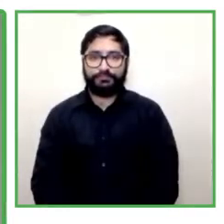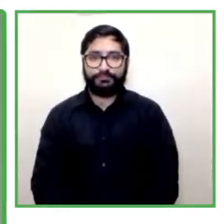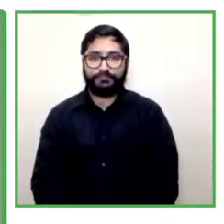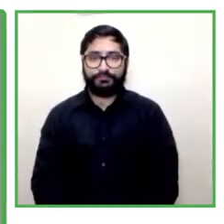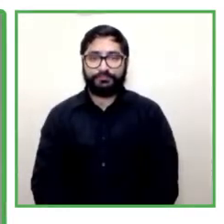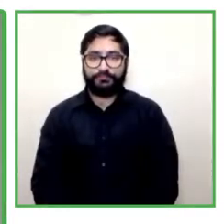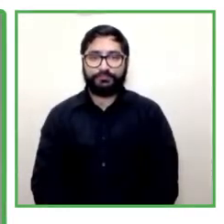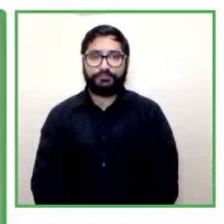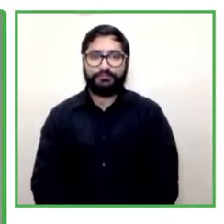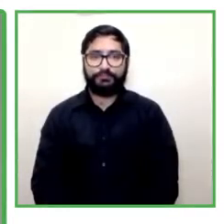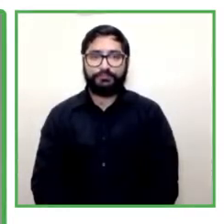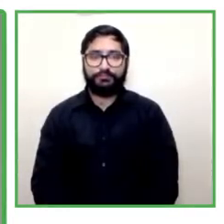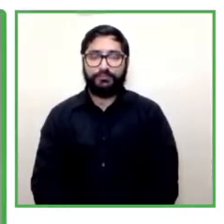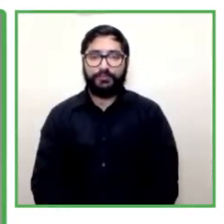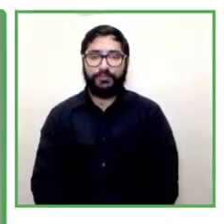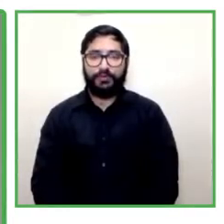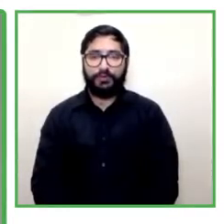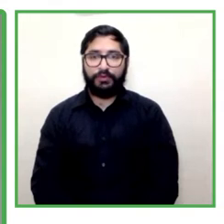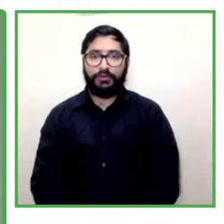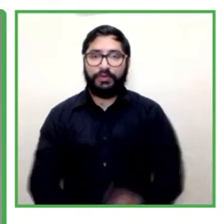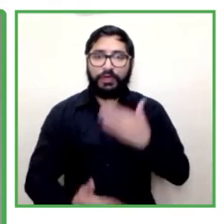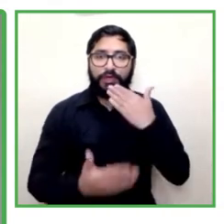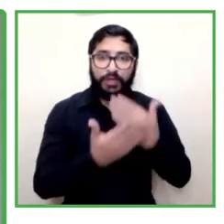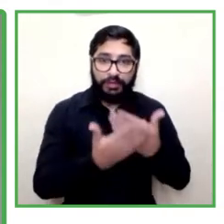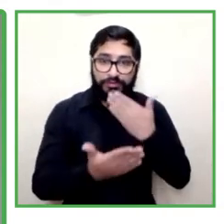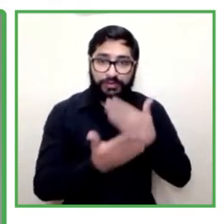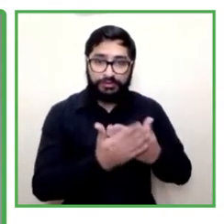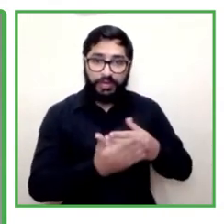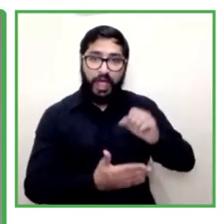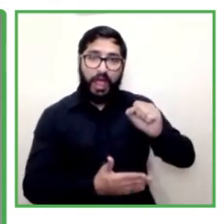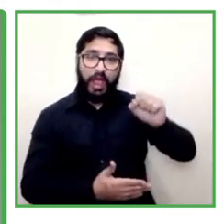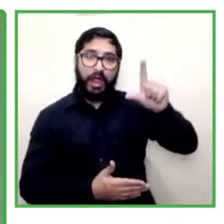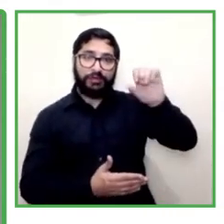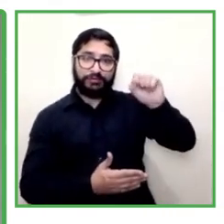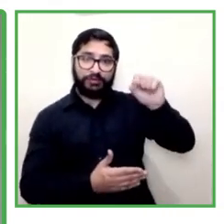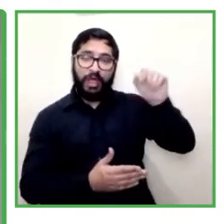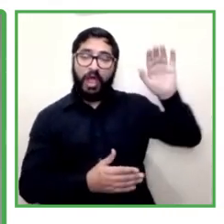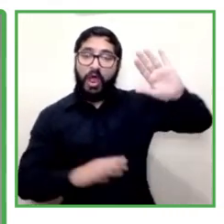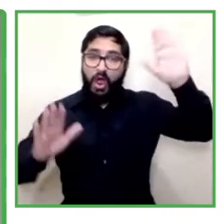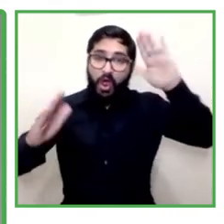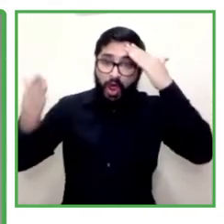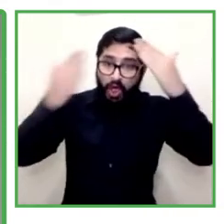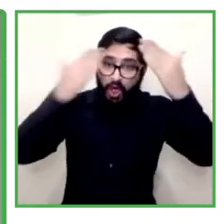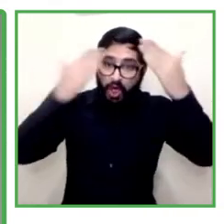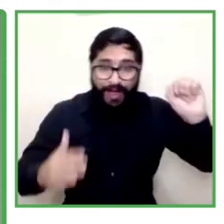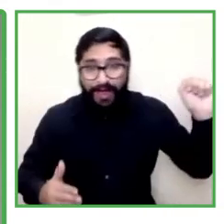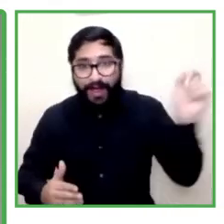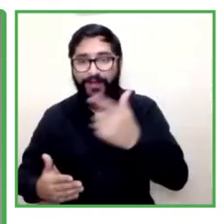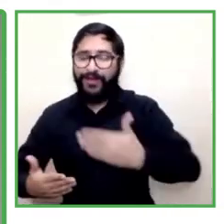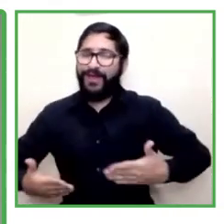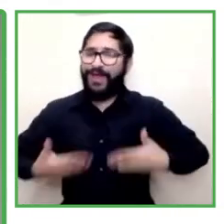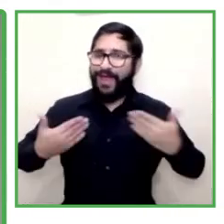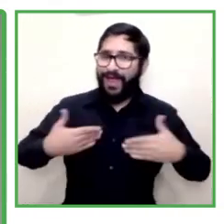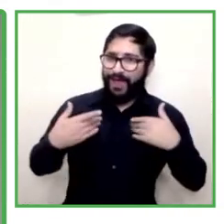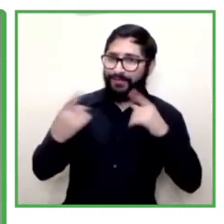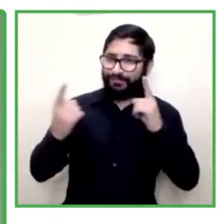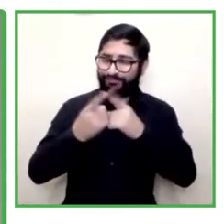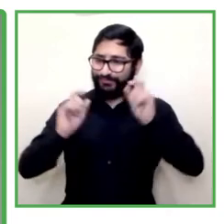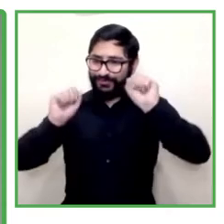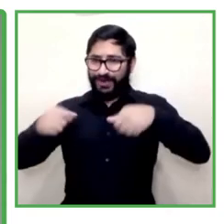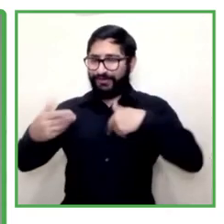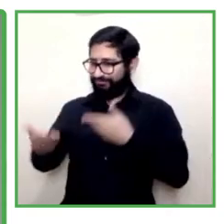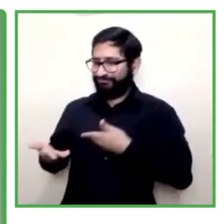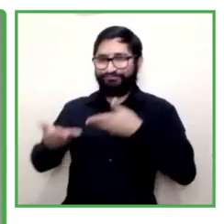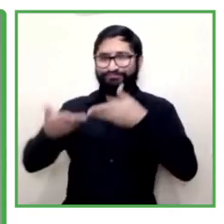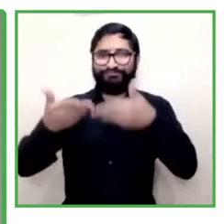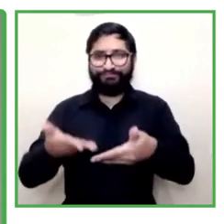thanks a lot thank you alicia hello everyone thank you for